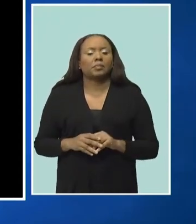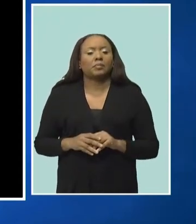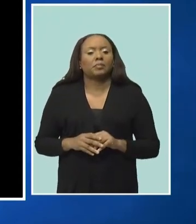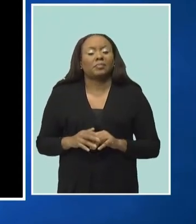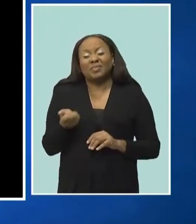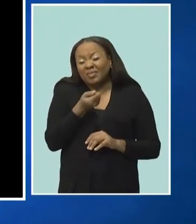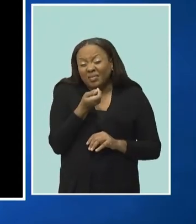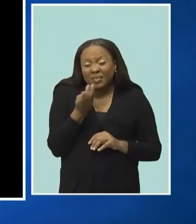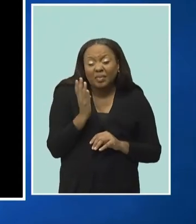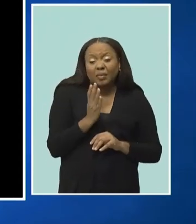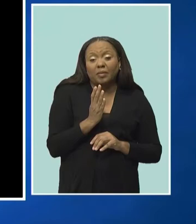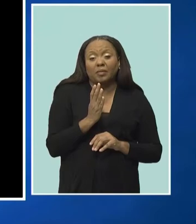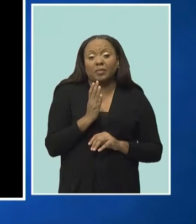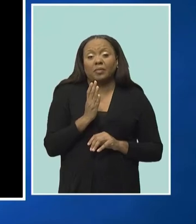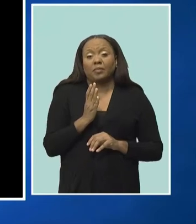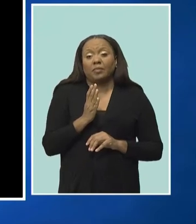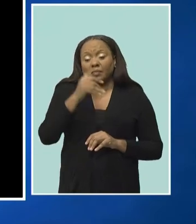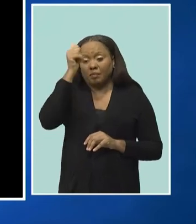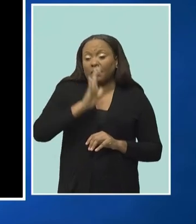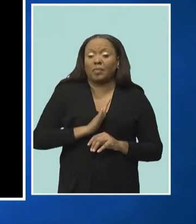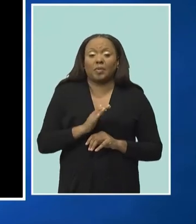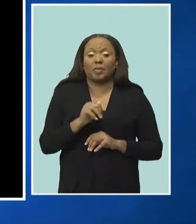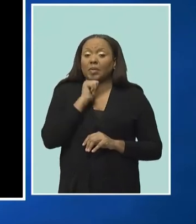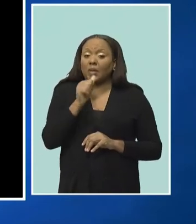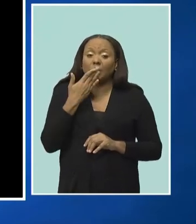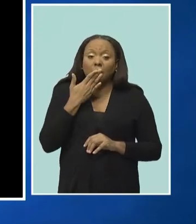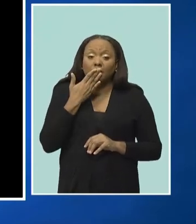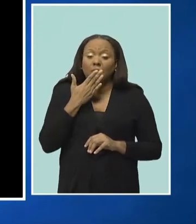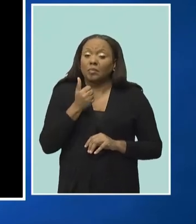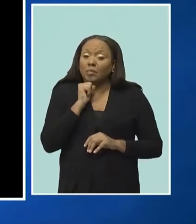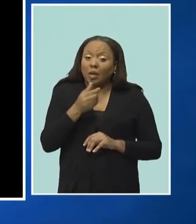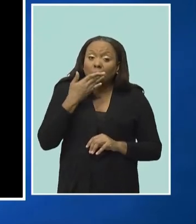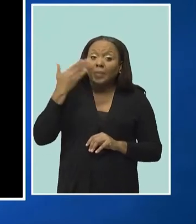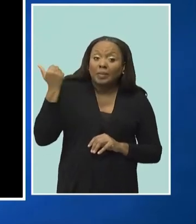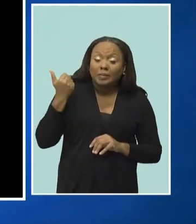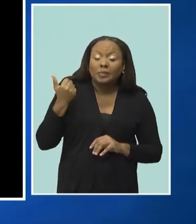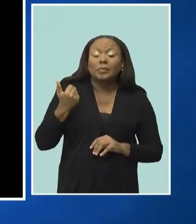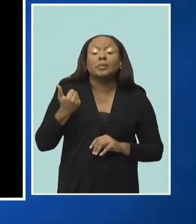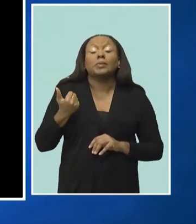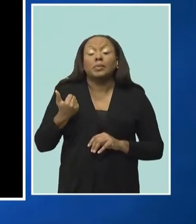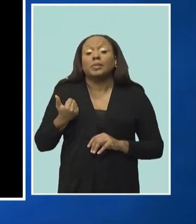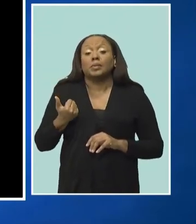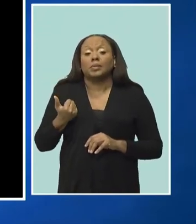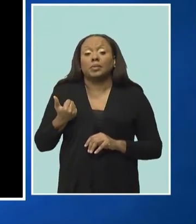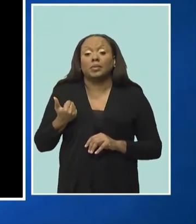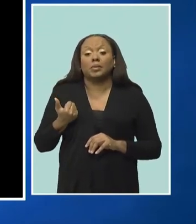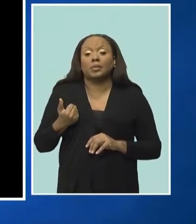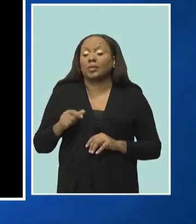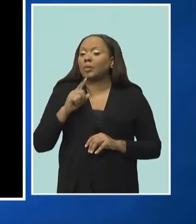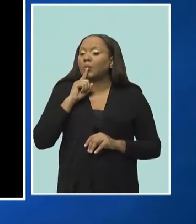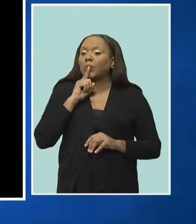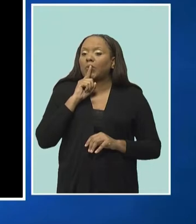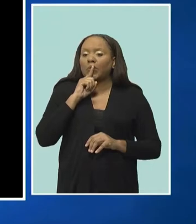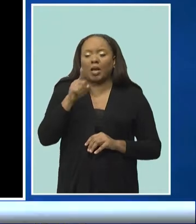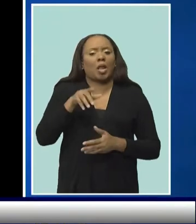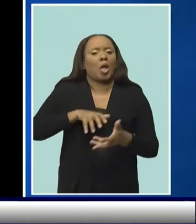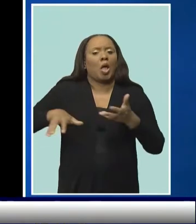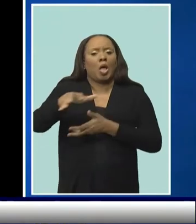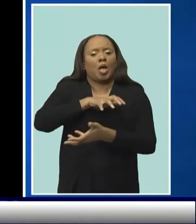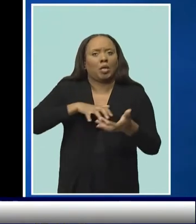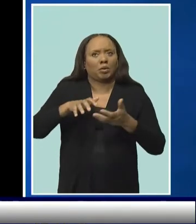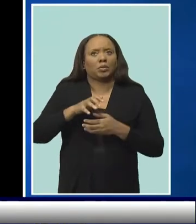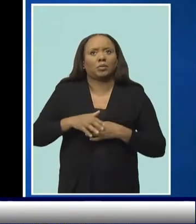system whose behavior is not of the best. And they have caused and are causing confusion for the sector.